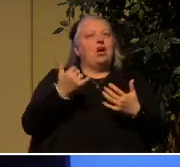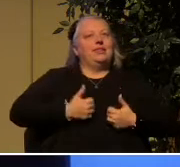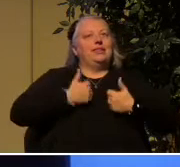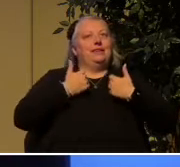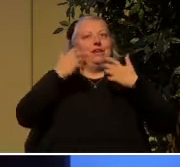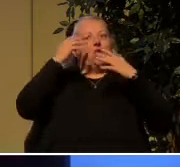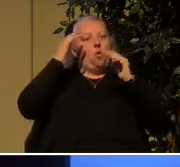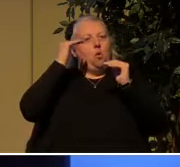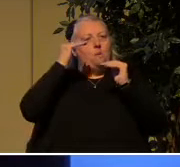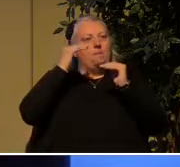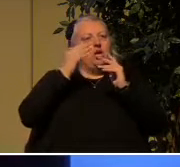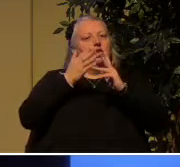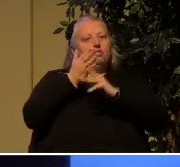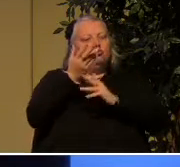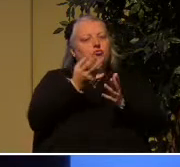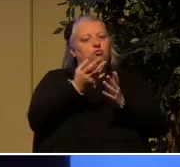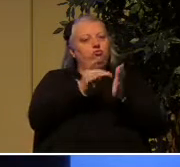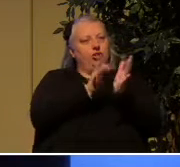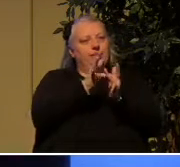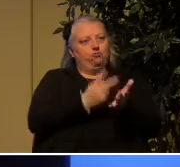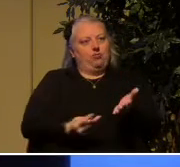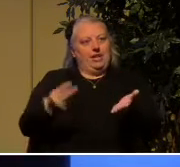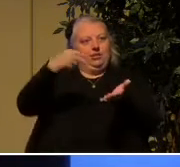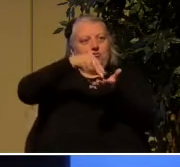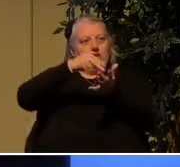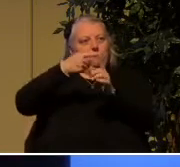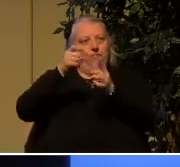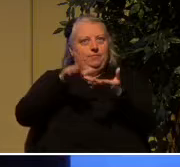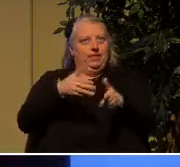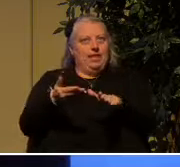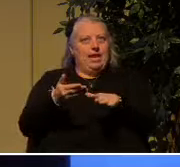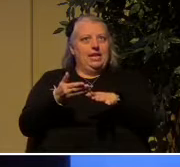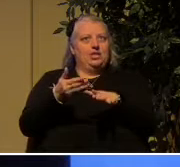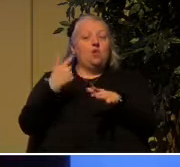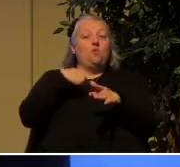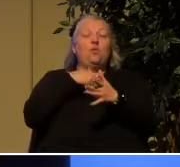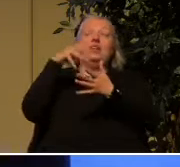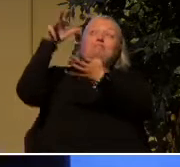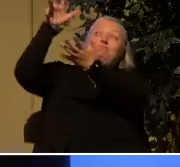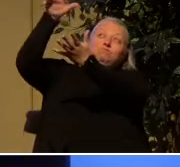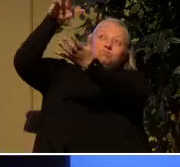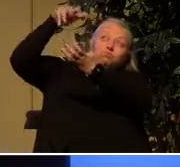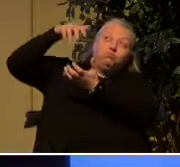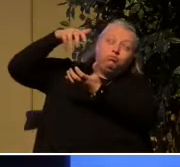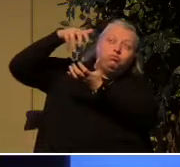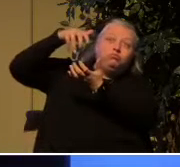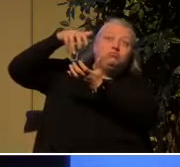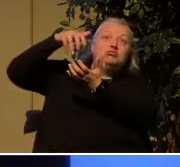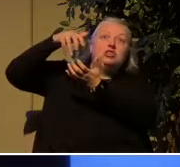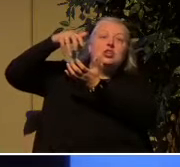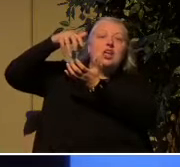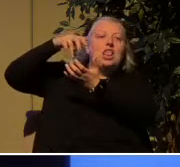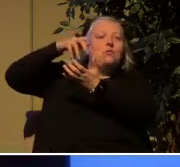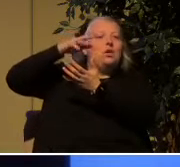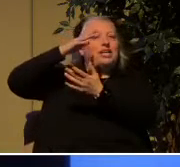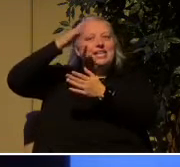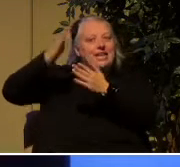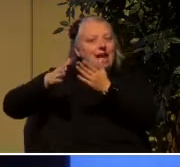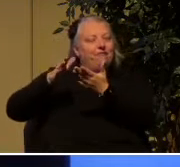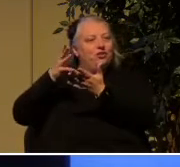Christ from the dead. Now notice. To an inheritance which is imperishable,